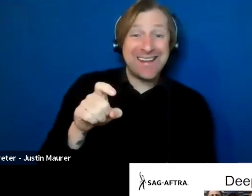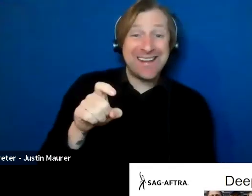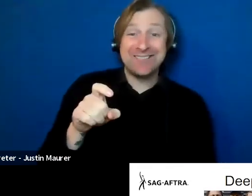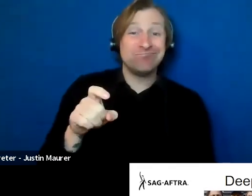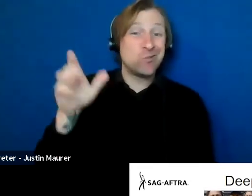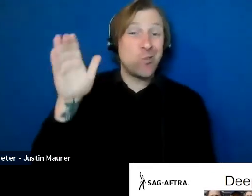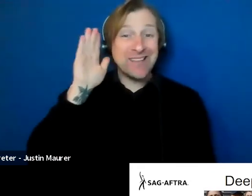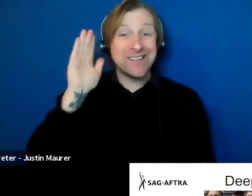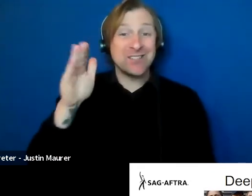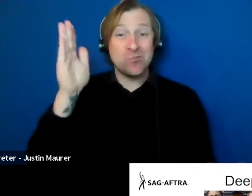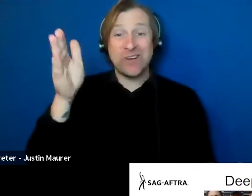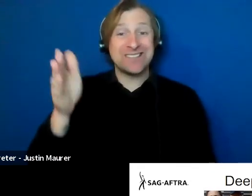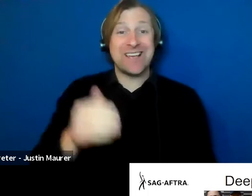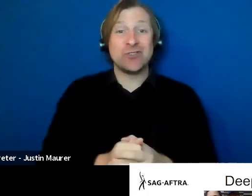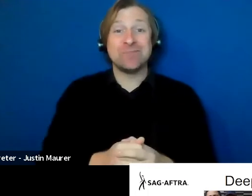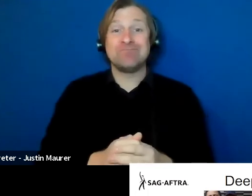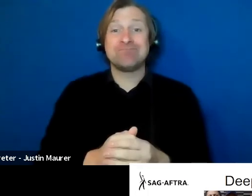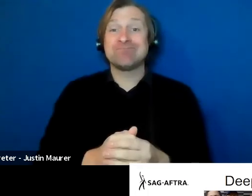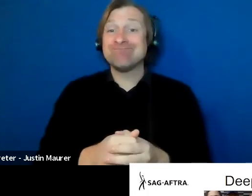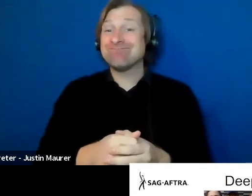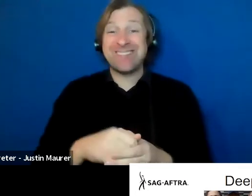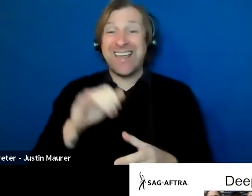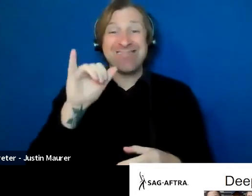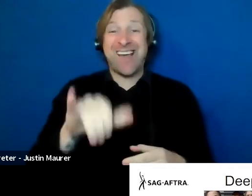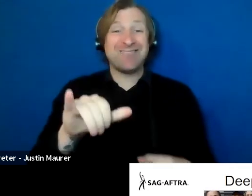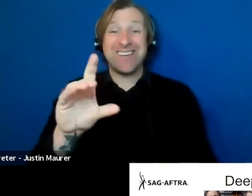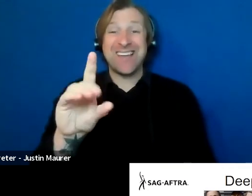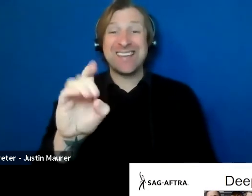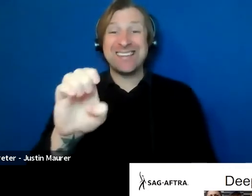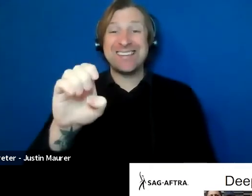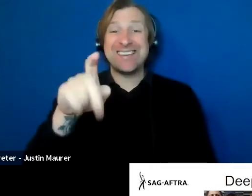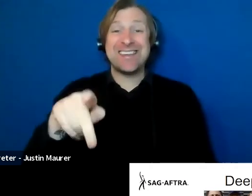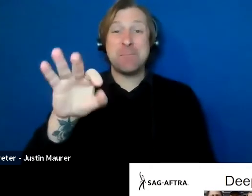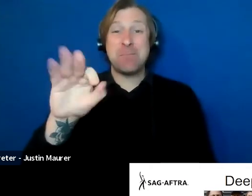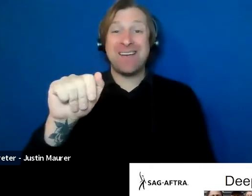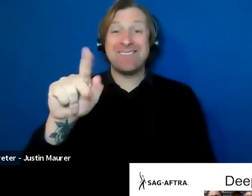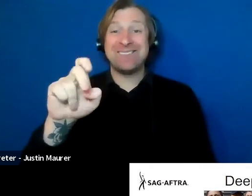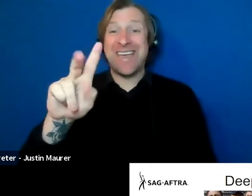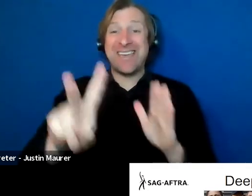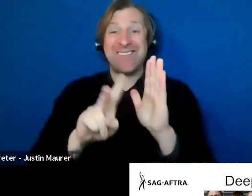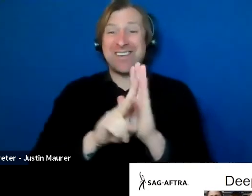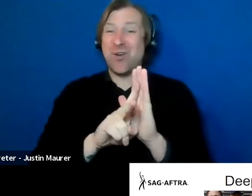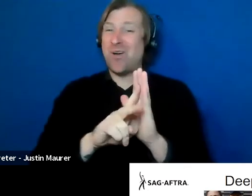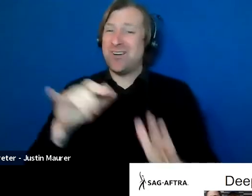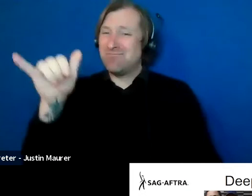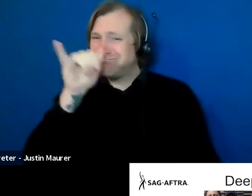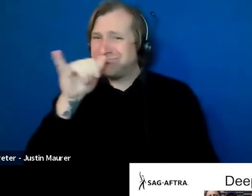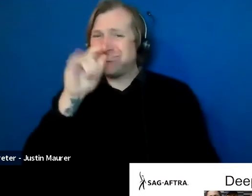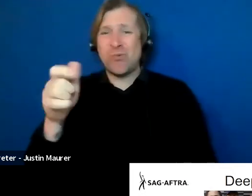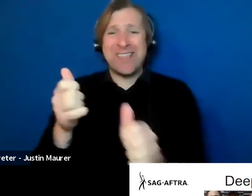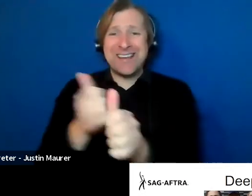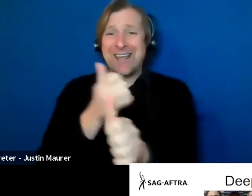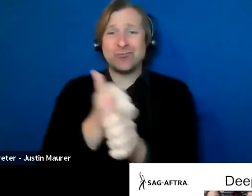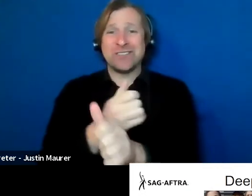It's not news, I think, to any of you how nefarious deep fake videos are. First, there's the issue of using someone's likeness